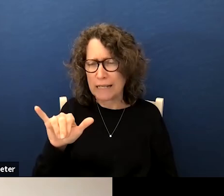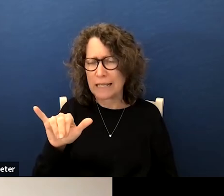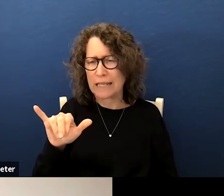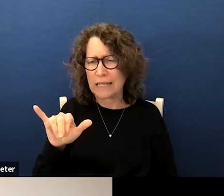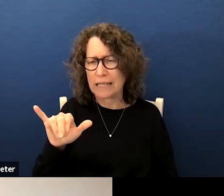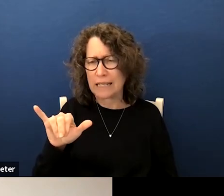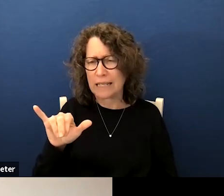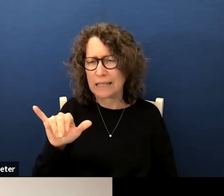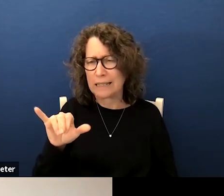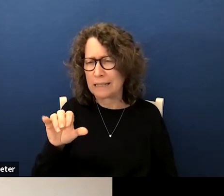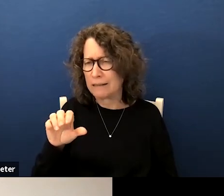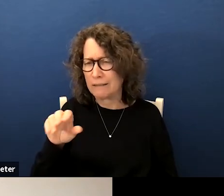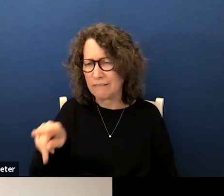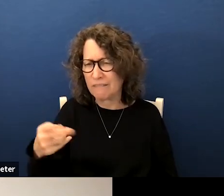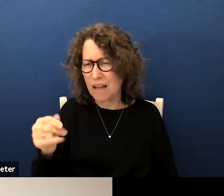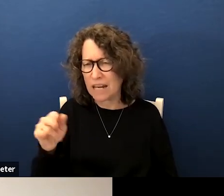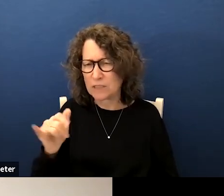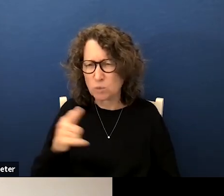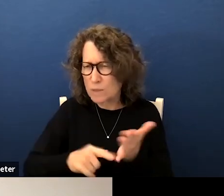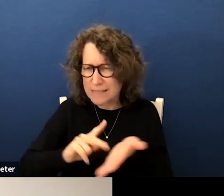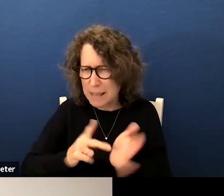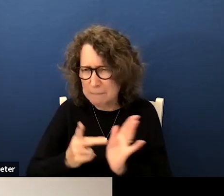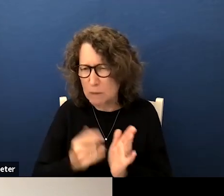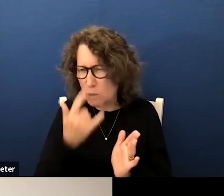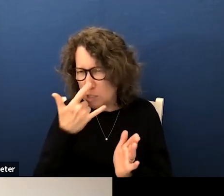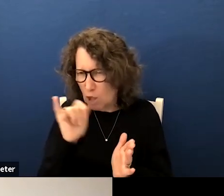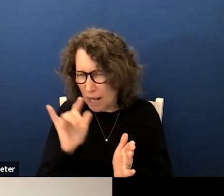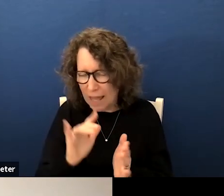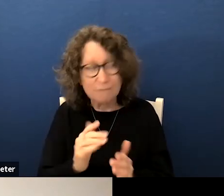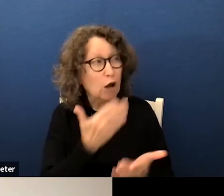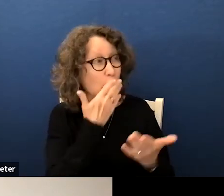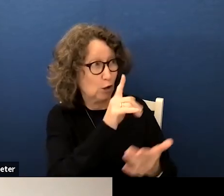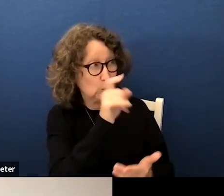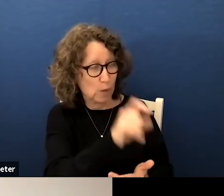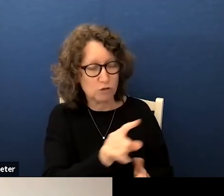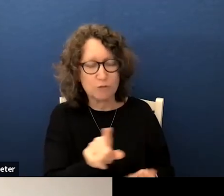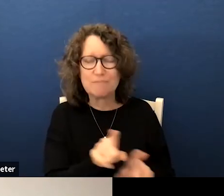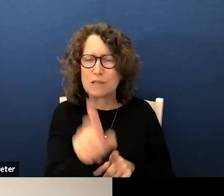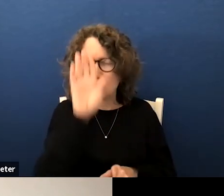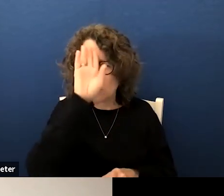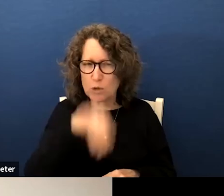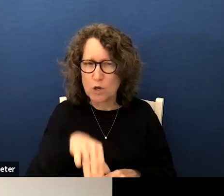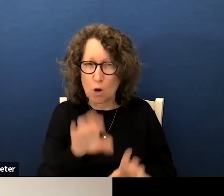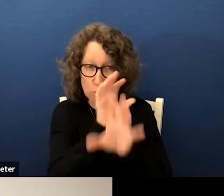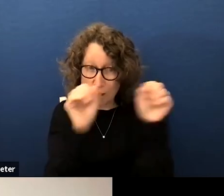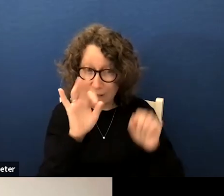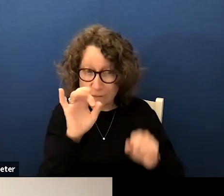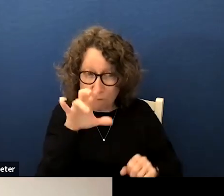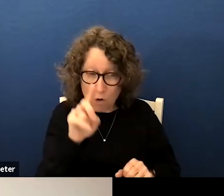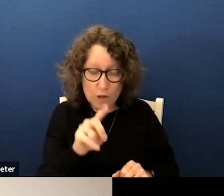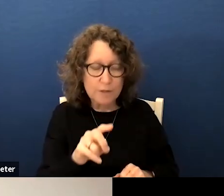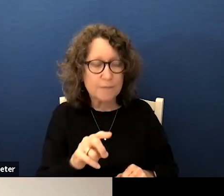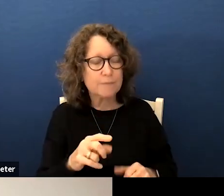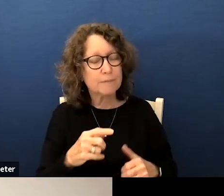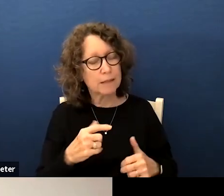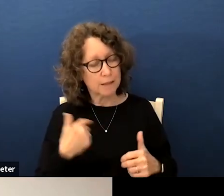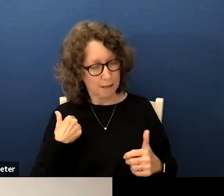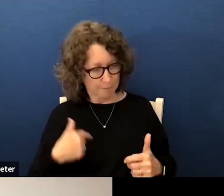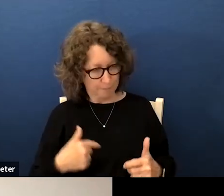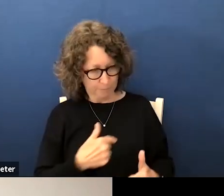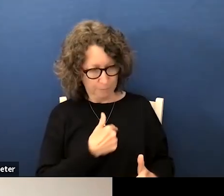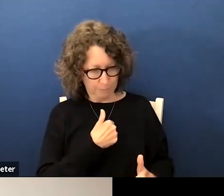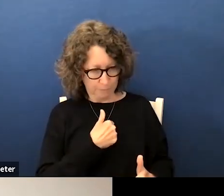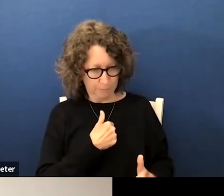and what does it look like great question um as you know president ford um we